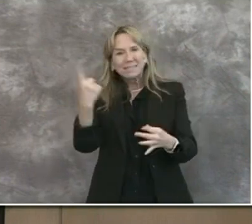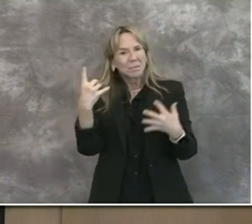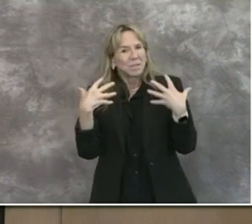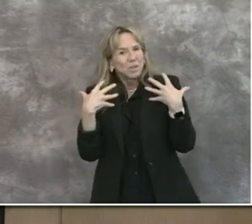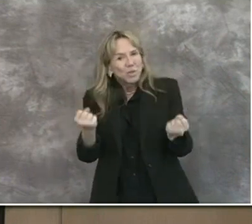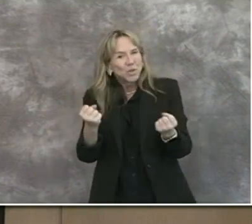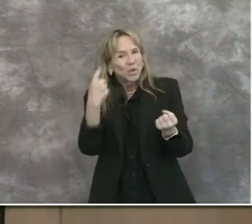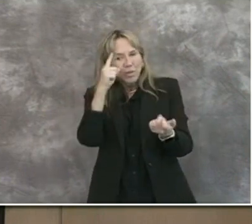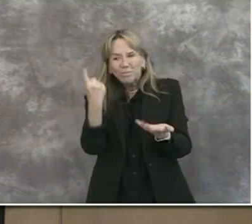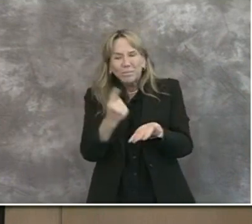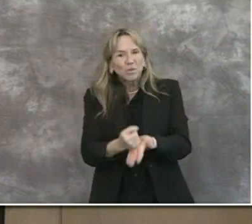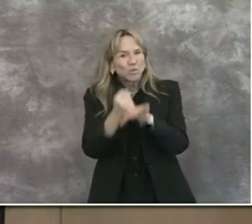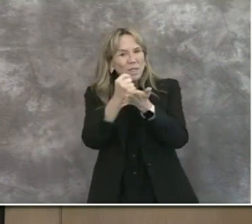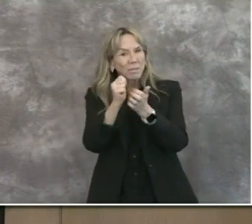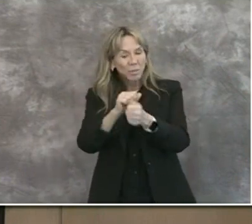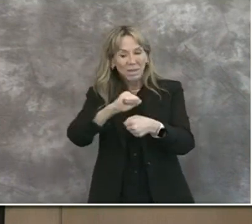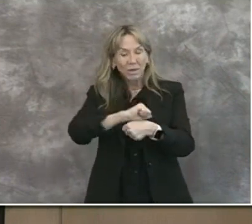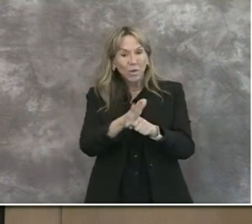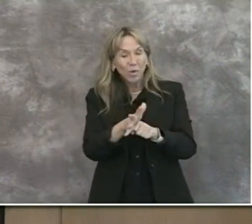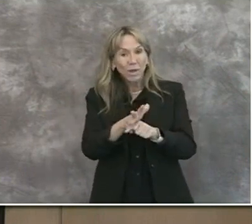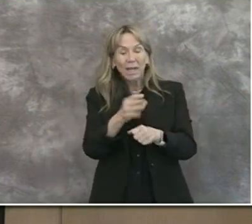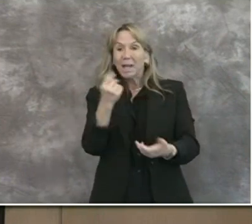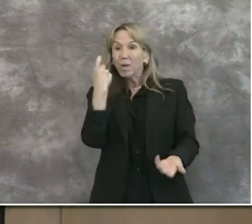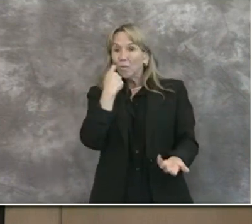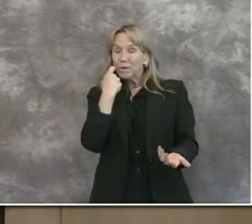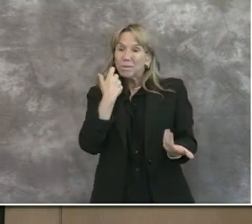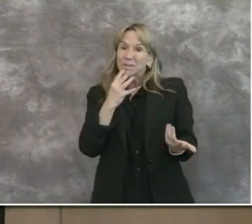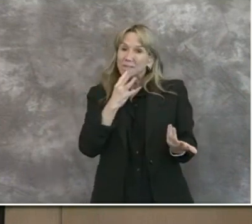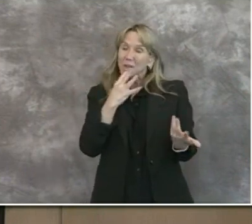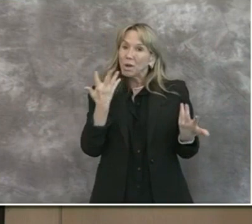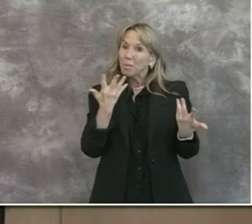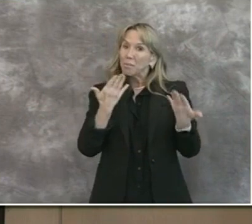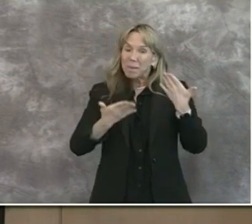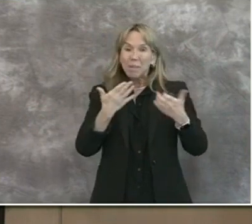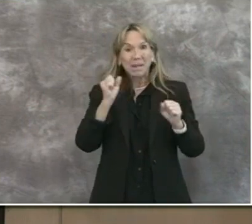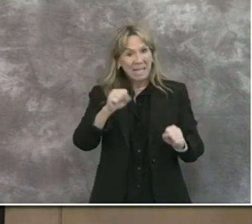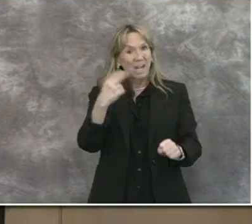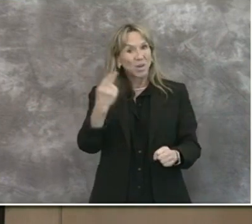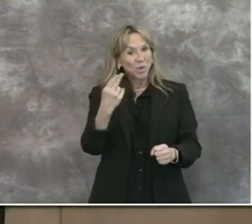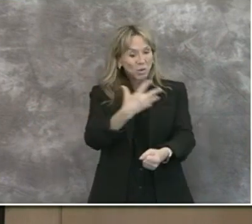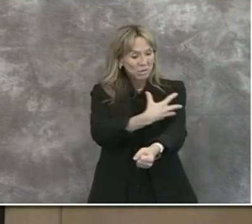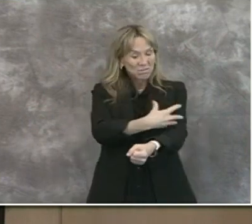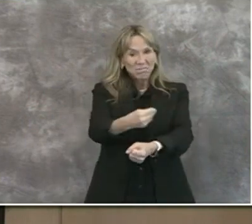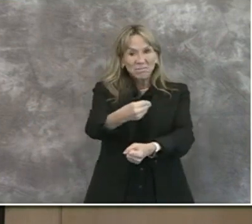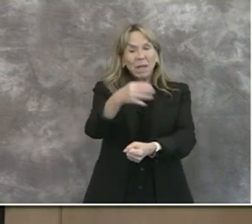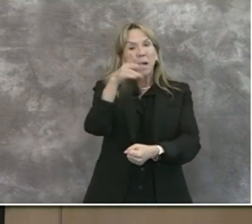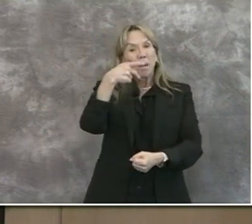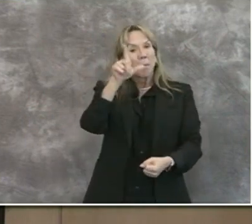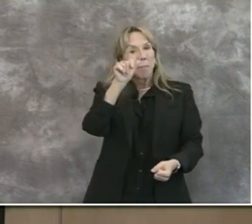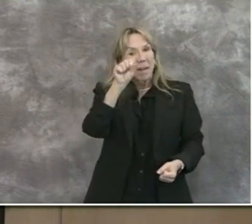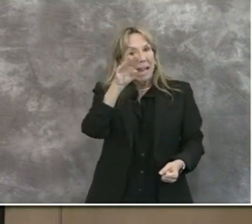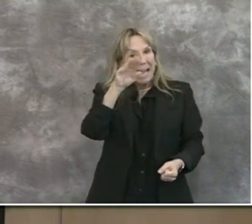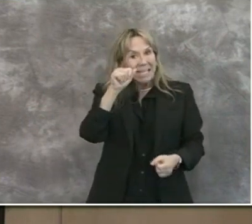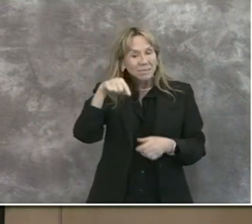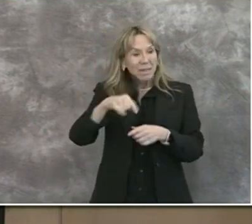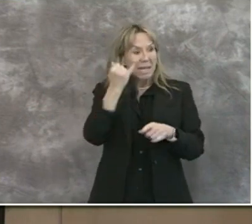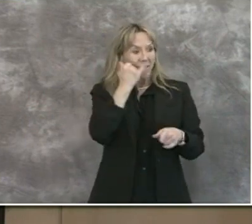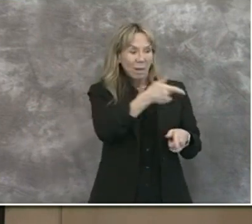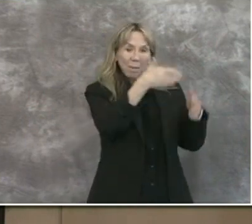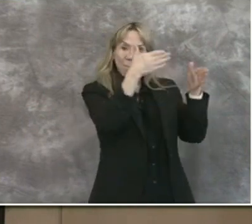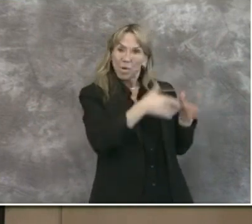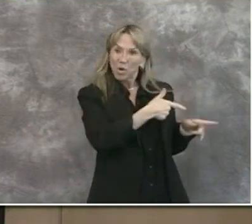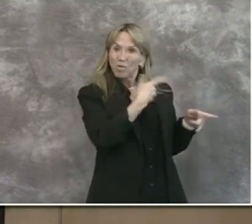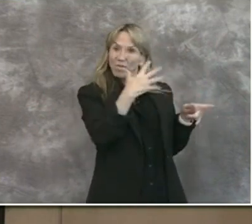particularly the possibility that was just talked about around using the plasma of individuals who have tested positive,